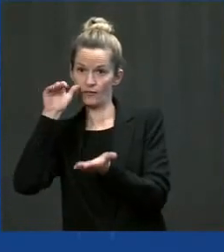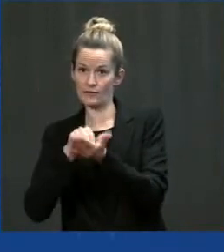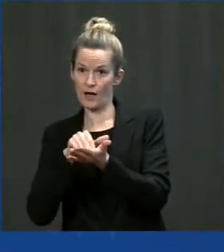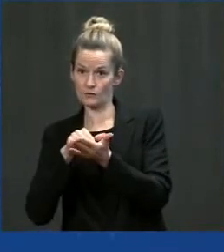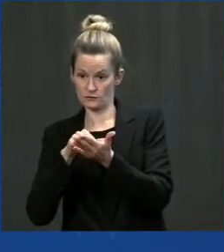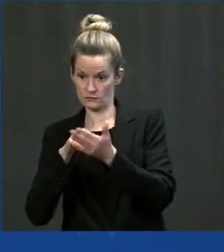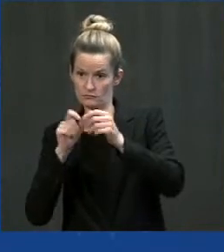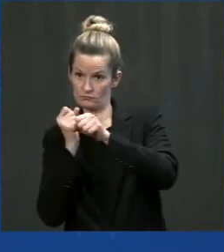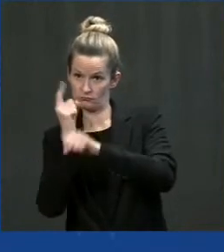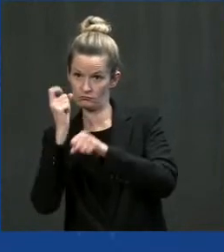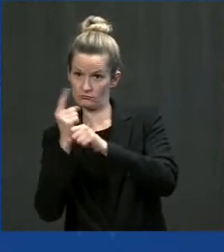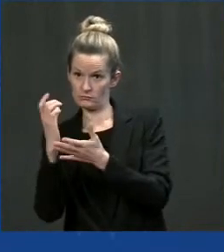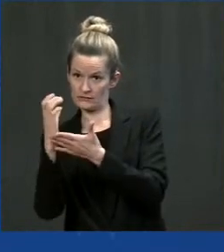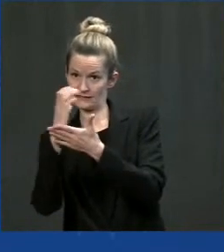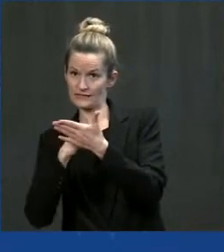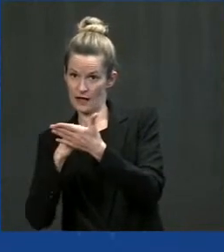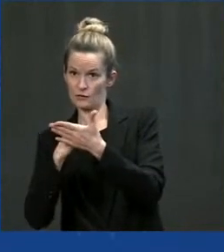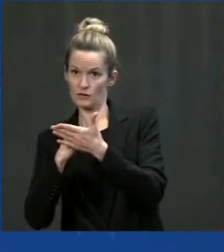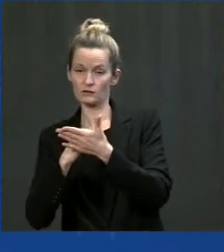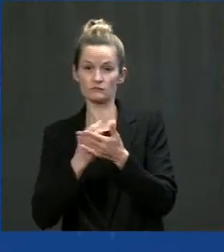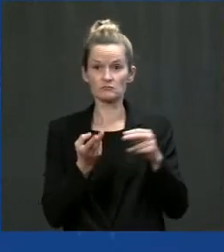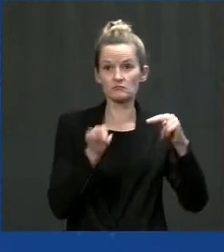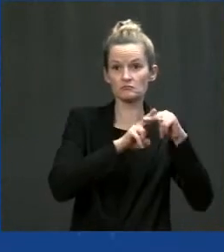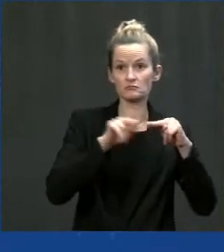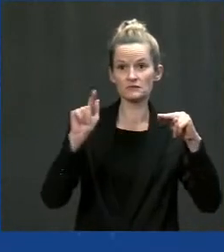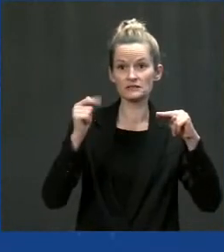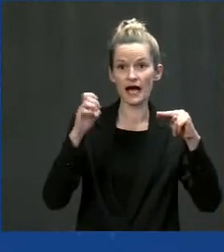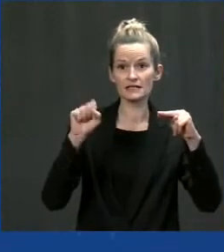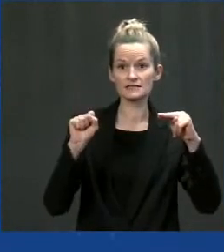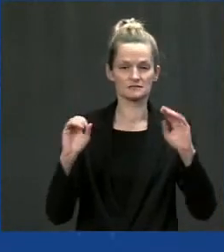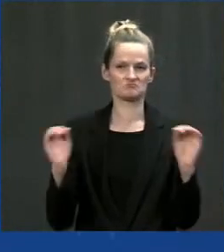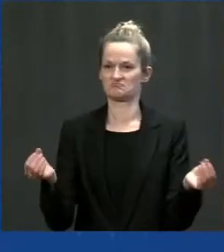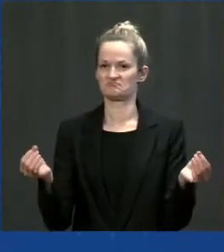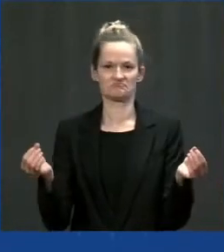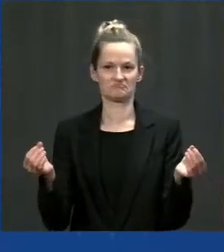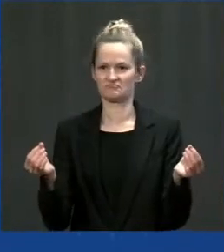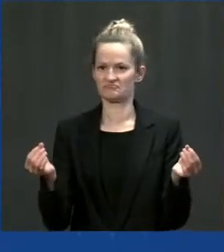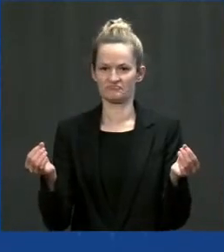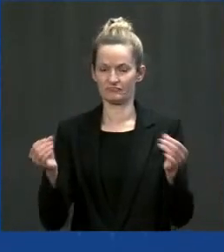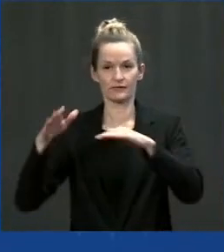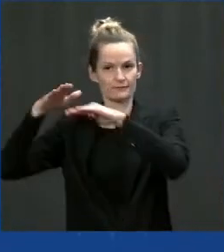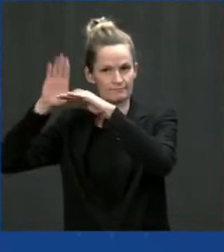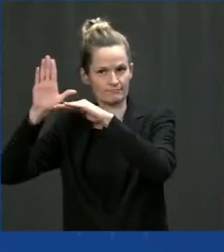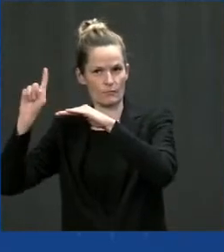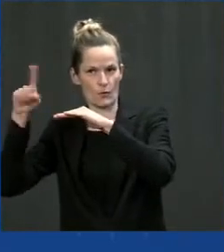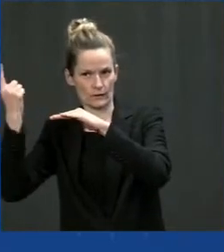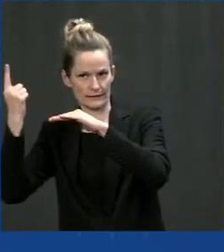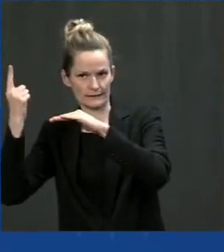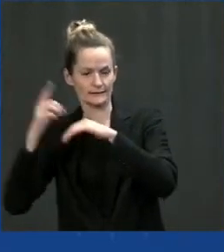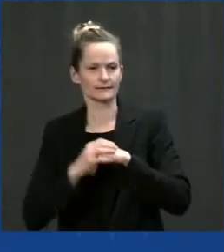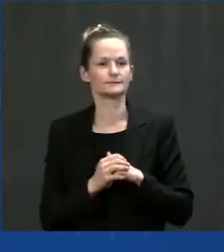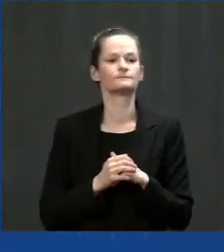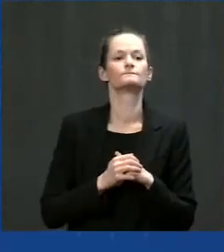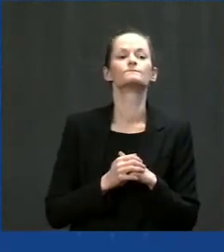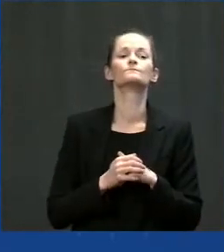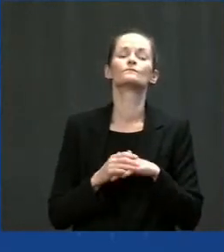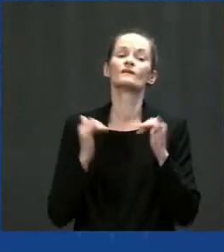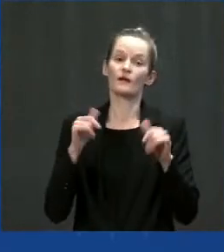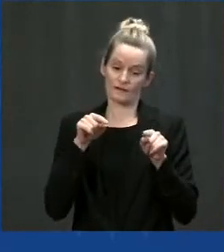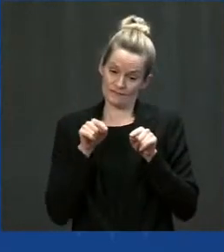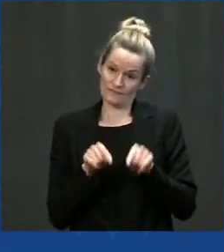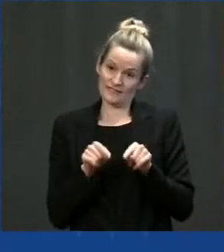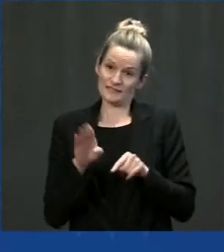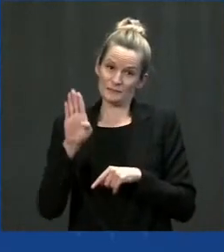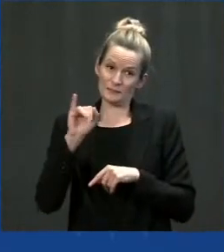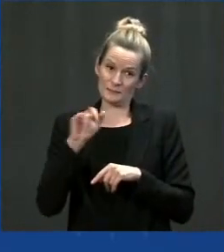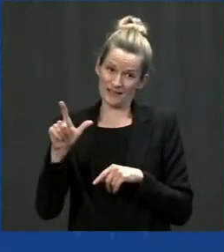going to once again transform America and propel this nation into the future. Look, I believe that passing this bill